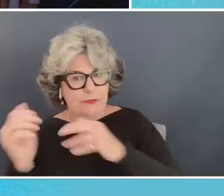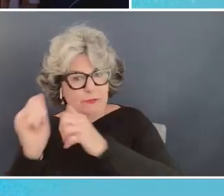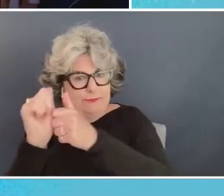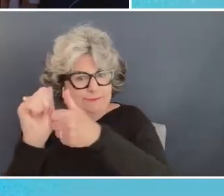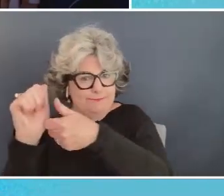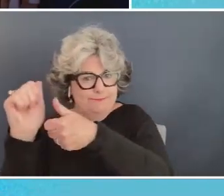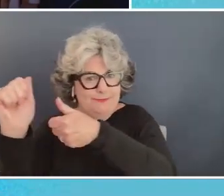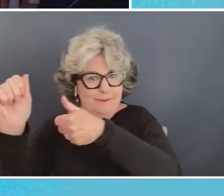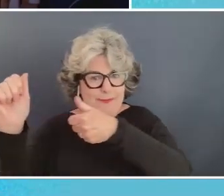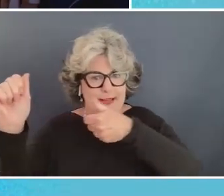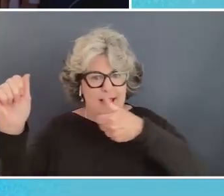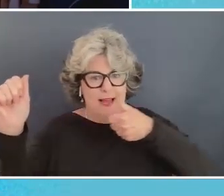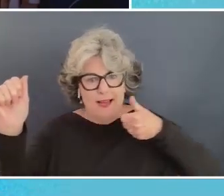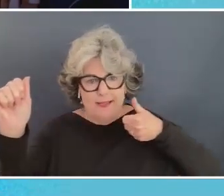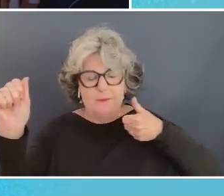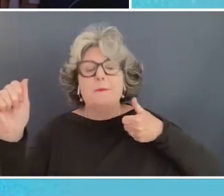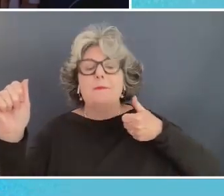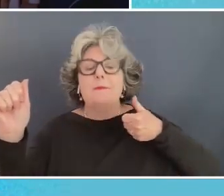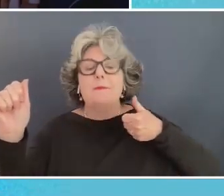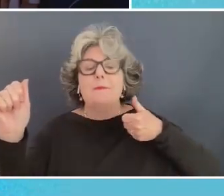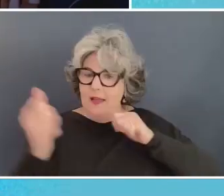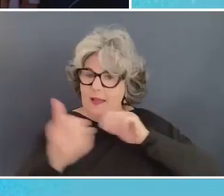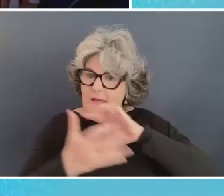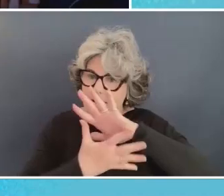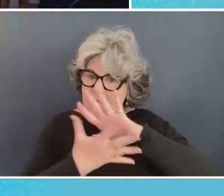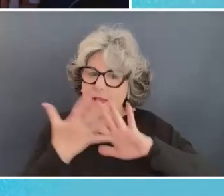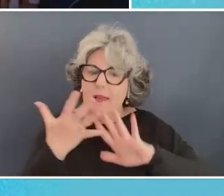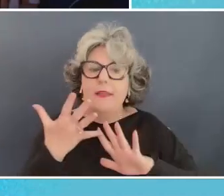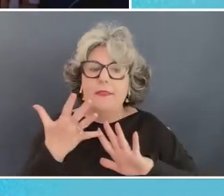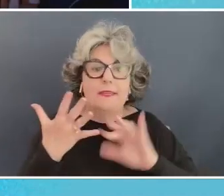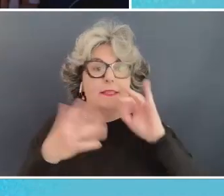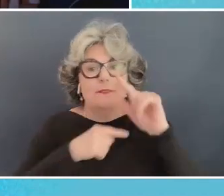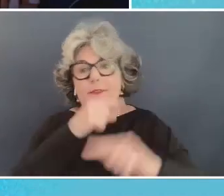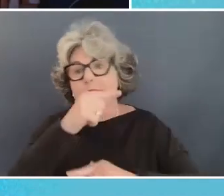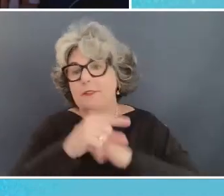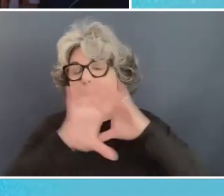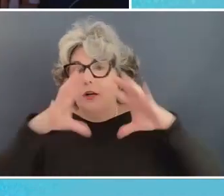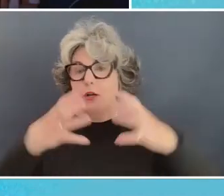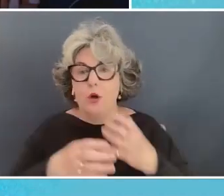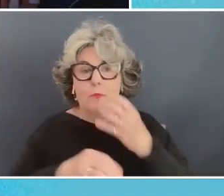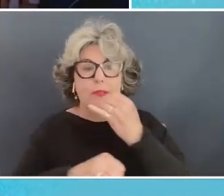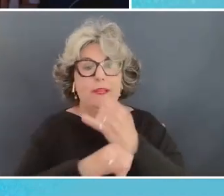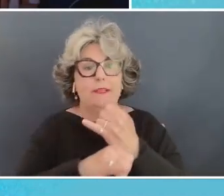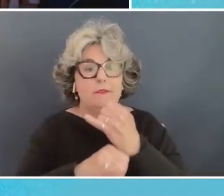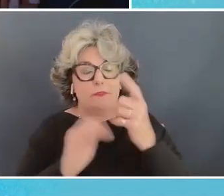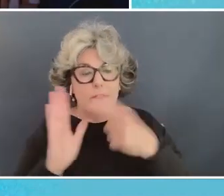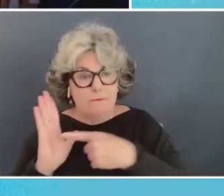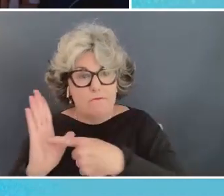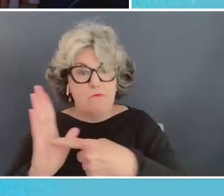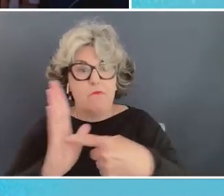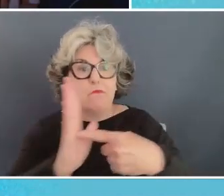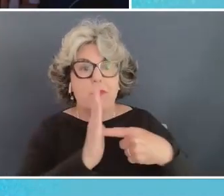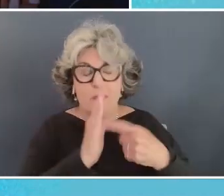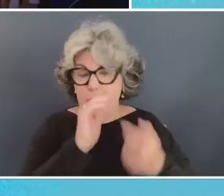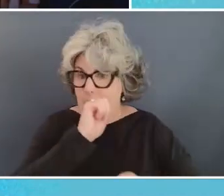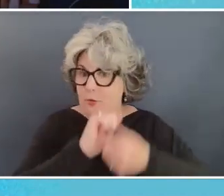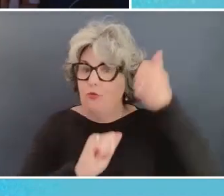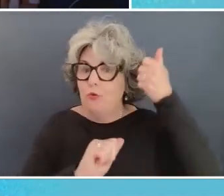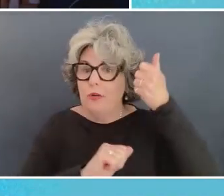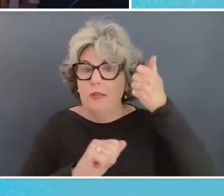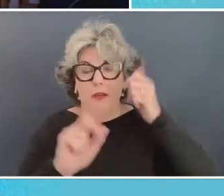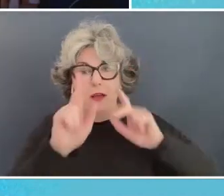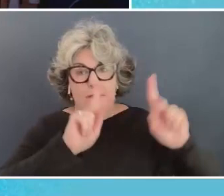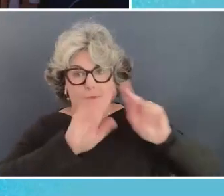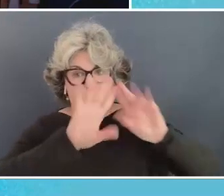in some cases and these again if it's a global institution and it represents uh the majority of the world's